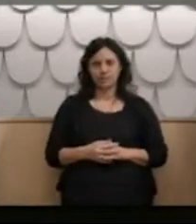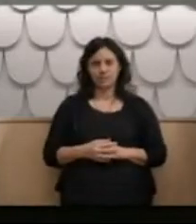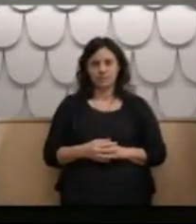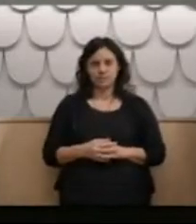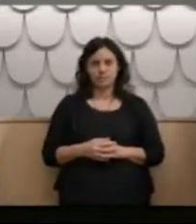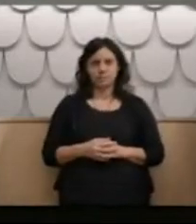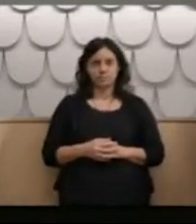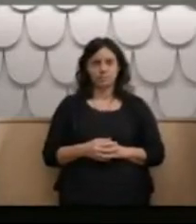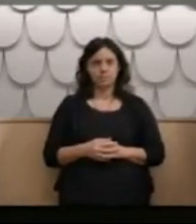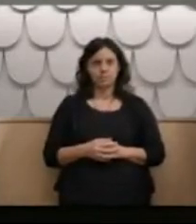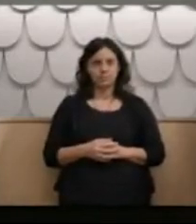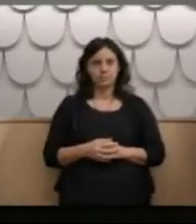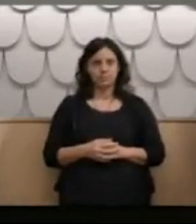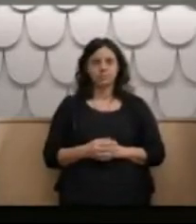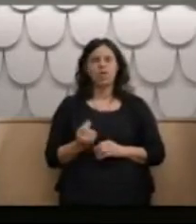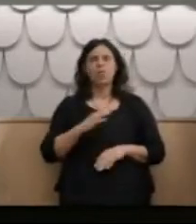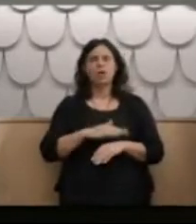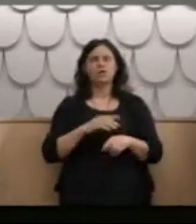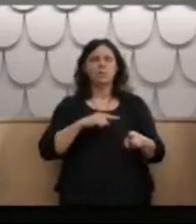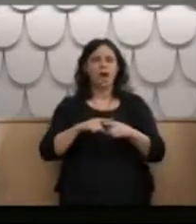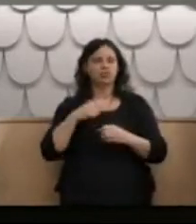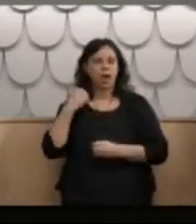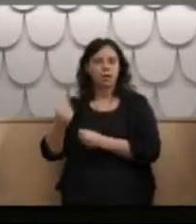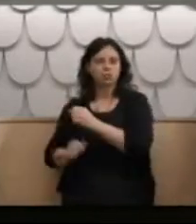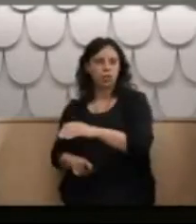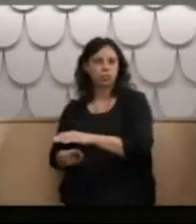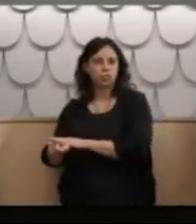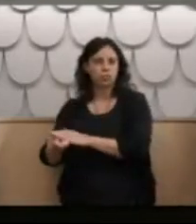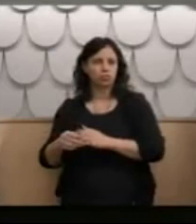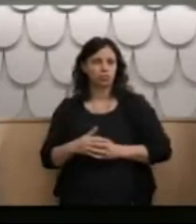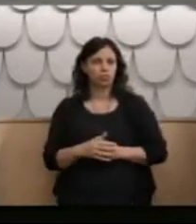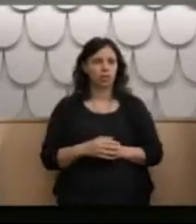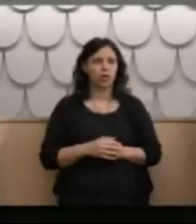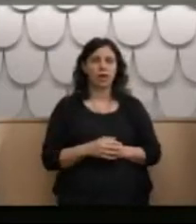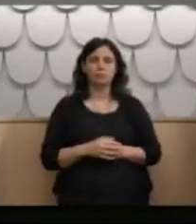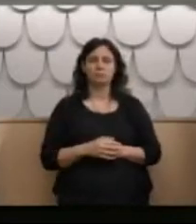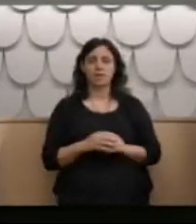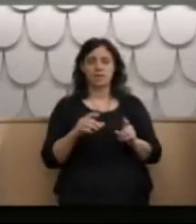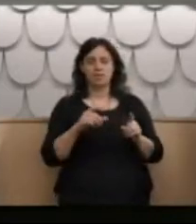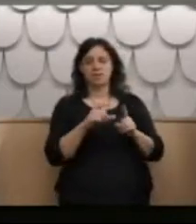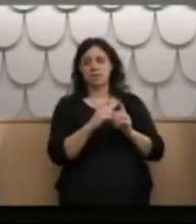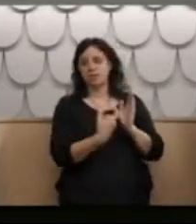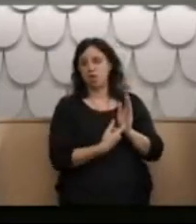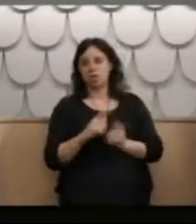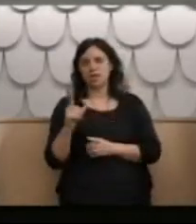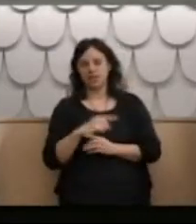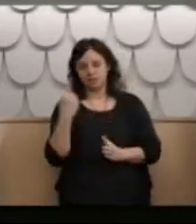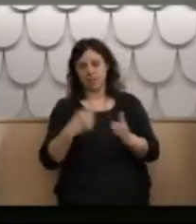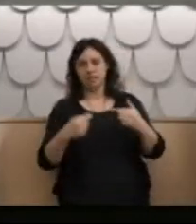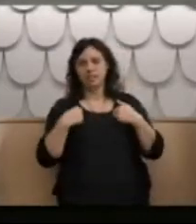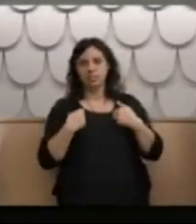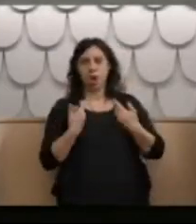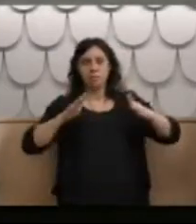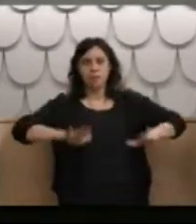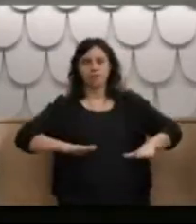I tried to run away once and Dr Leakes gave it to me on my feet as punishment. I recall this memory of